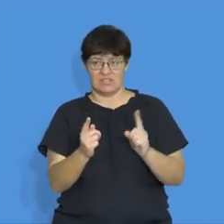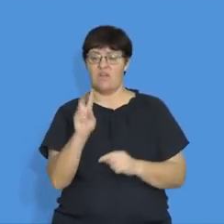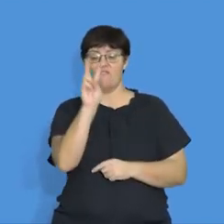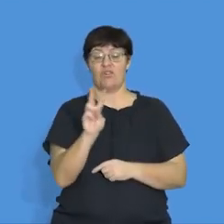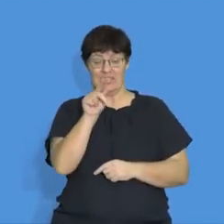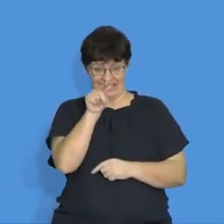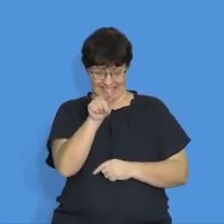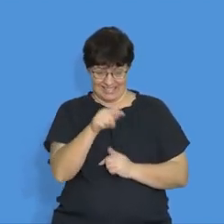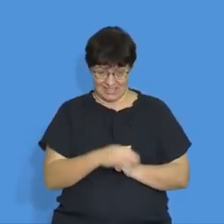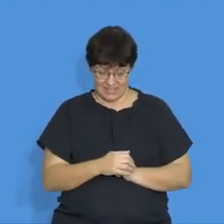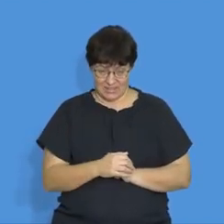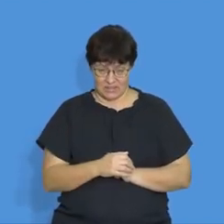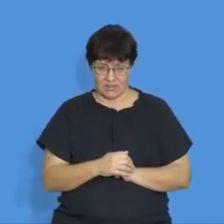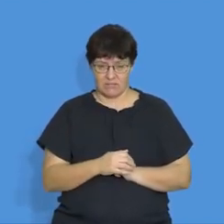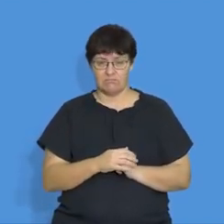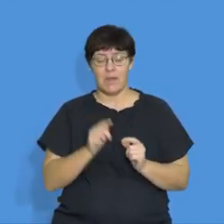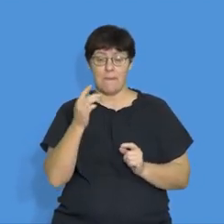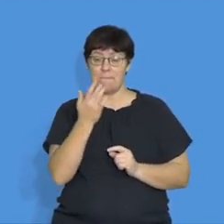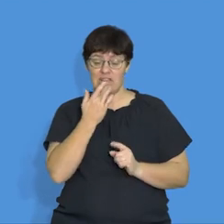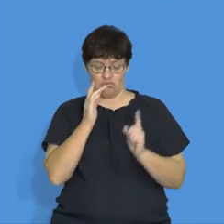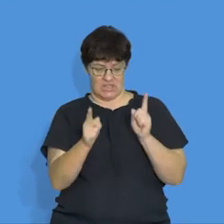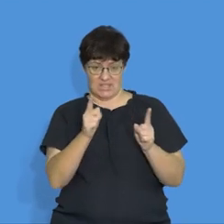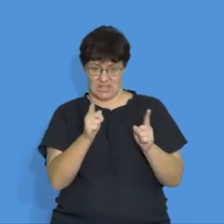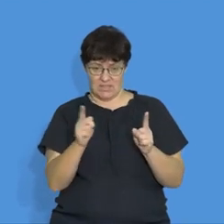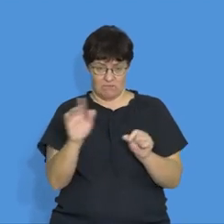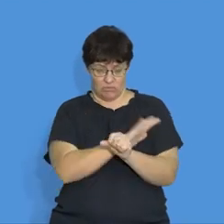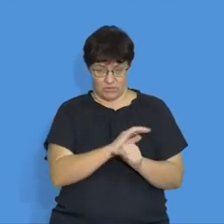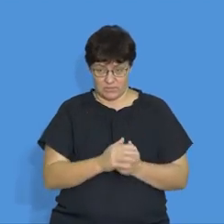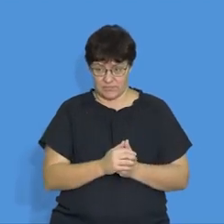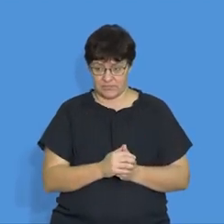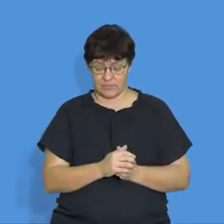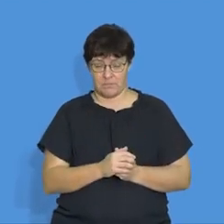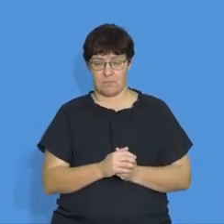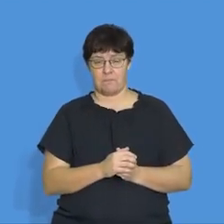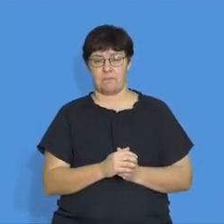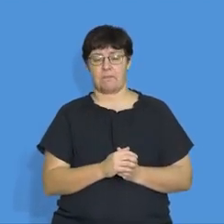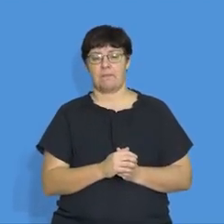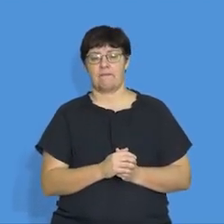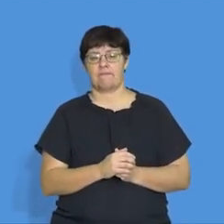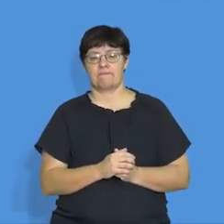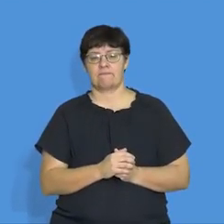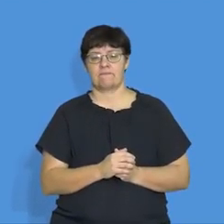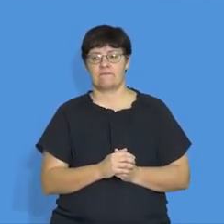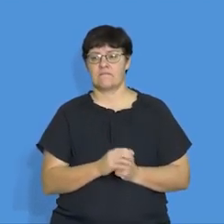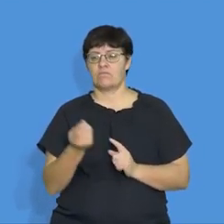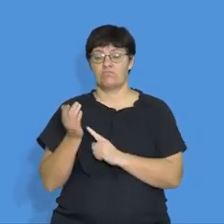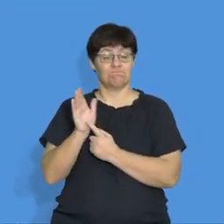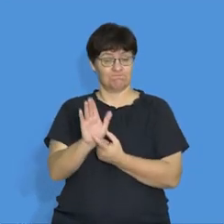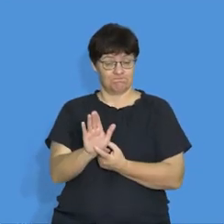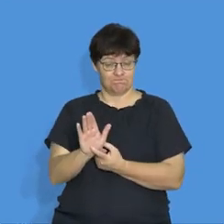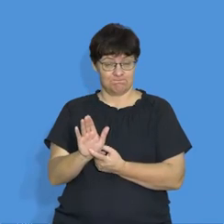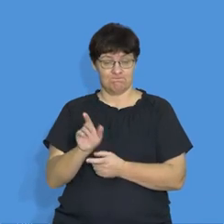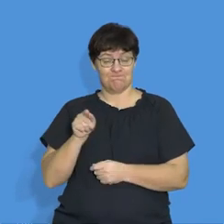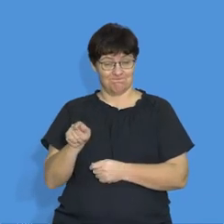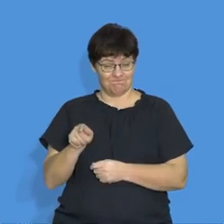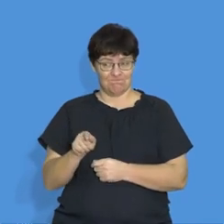okay, across the battery, right? That's what we're going to do. So let's go to our simulation where we